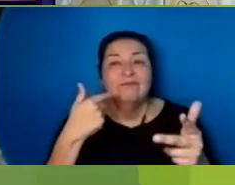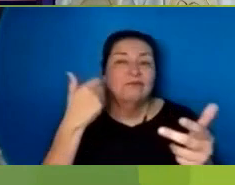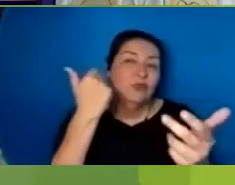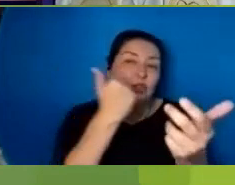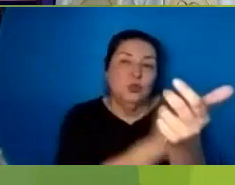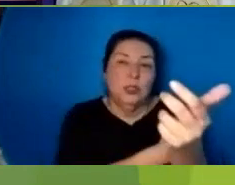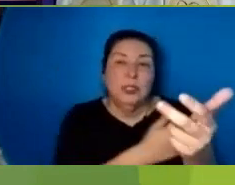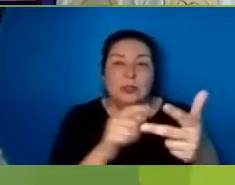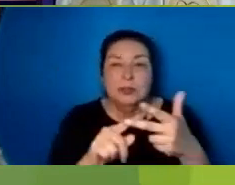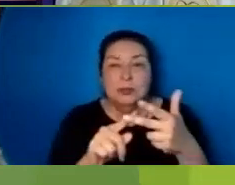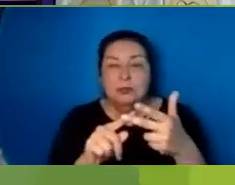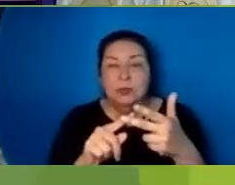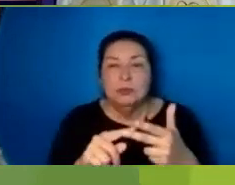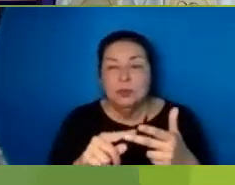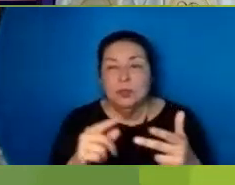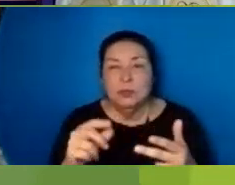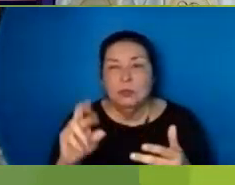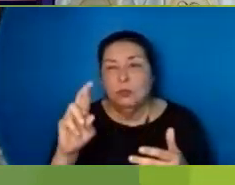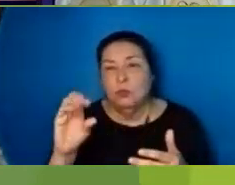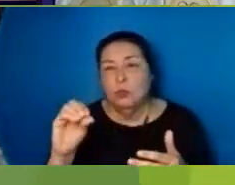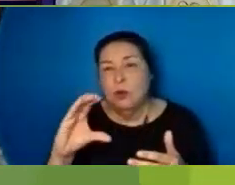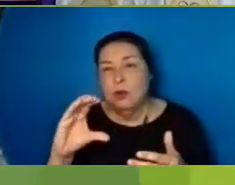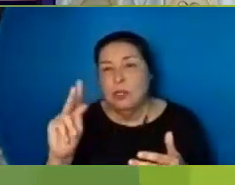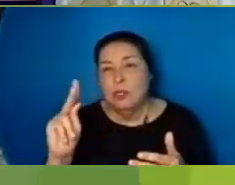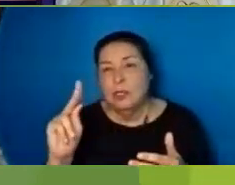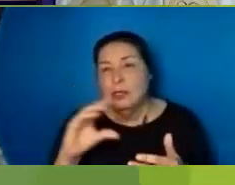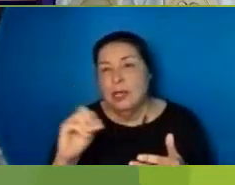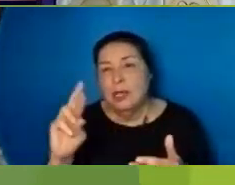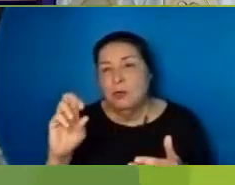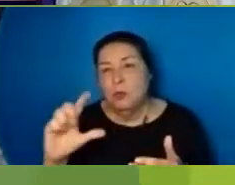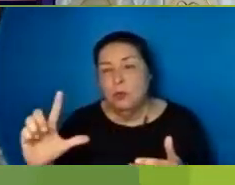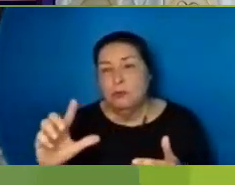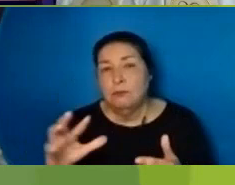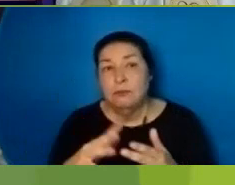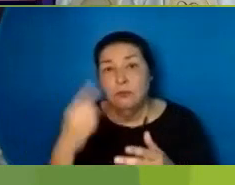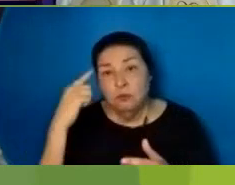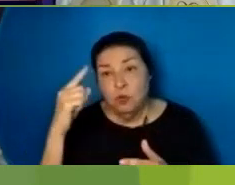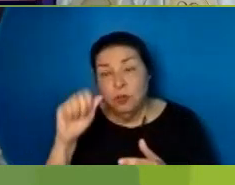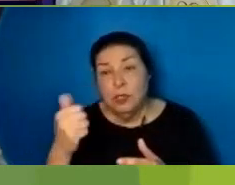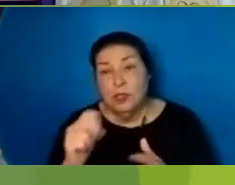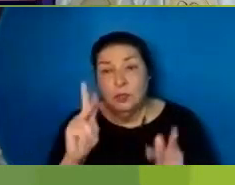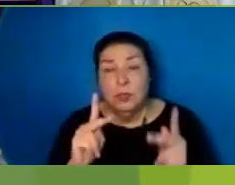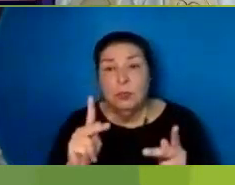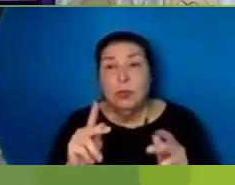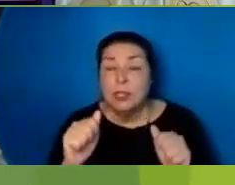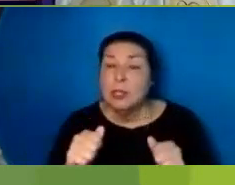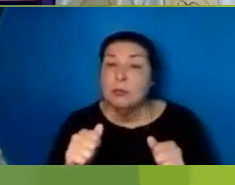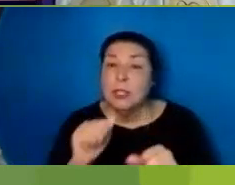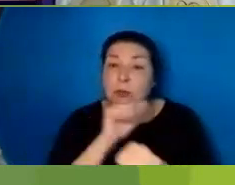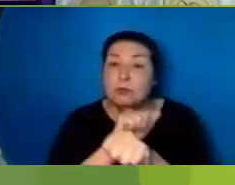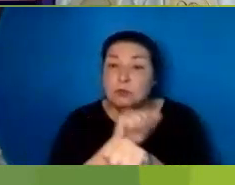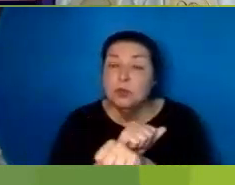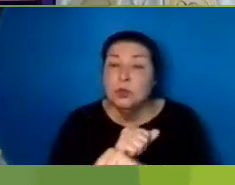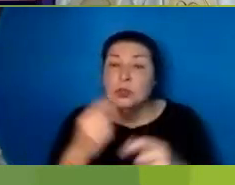others It can be achievement Or money Keep hitting that Little red button For 80 hours a week With the